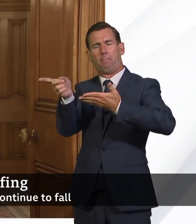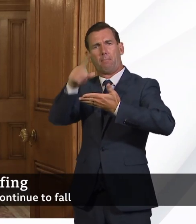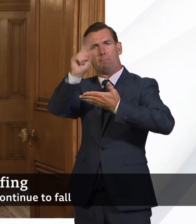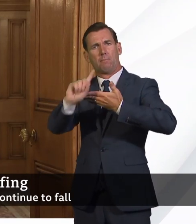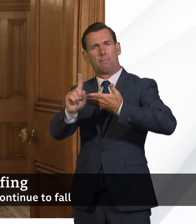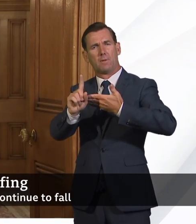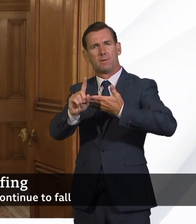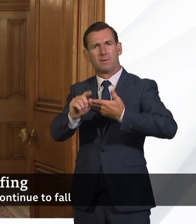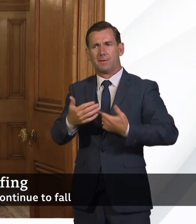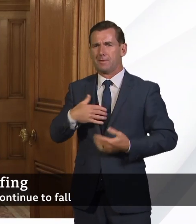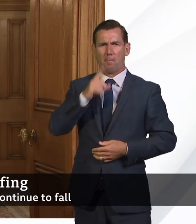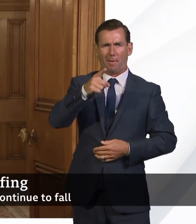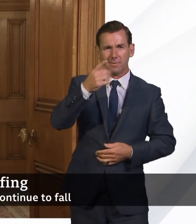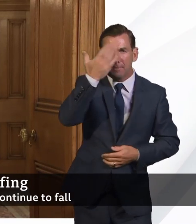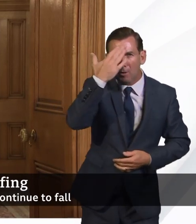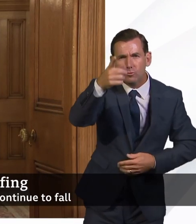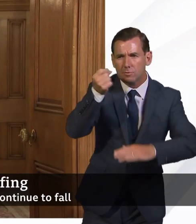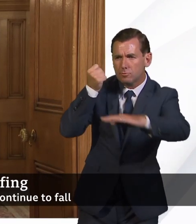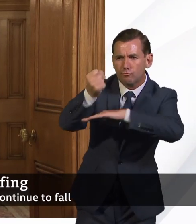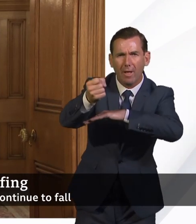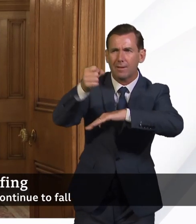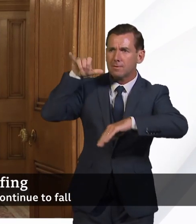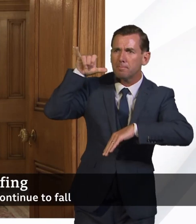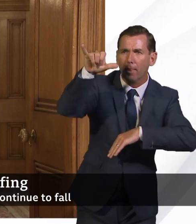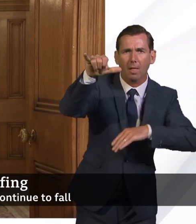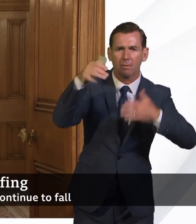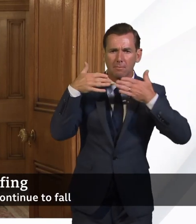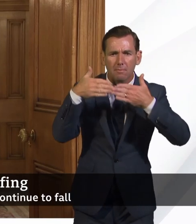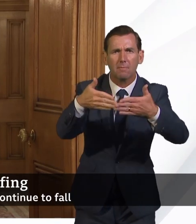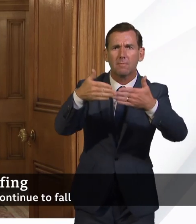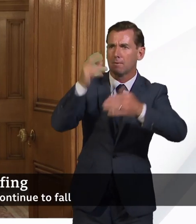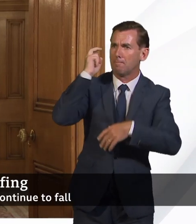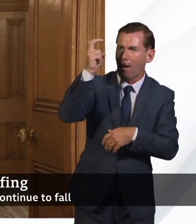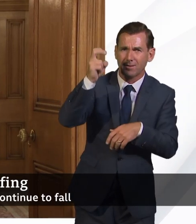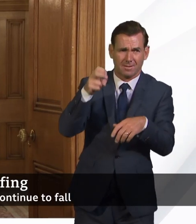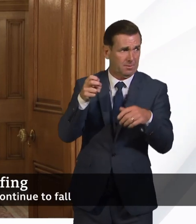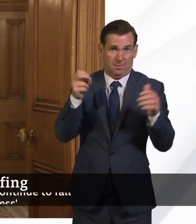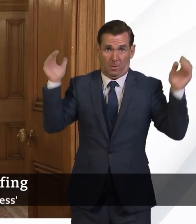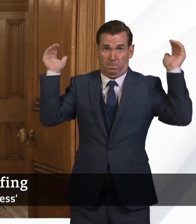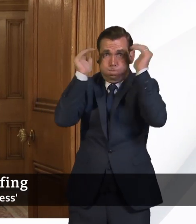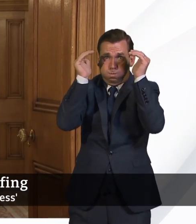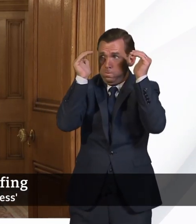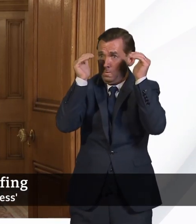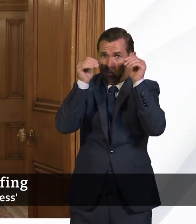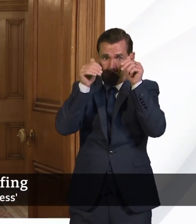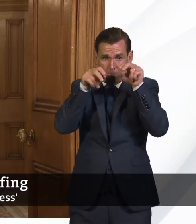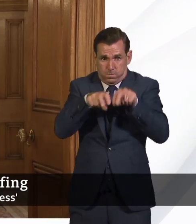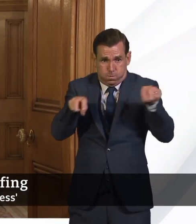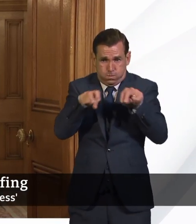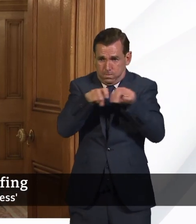By its very nature, if you are on a train or a plane or a ferry or a bus, you're in an enclosed area.